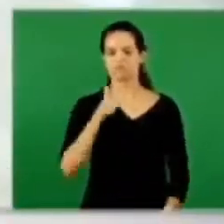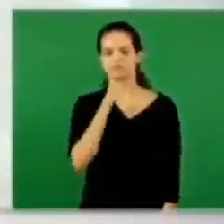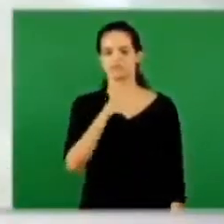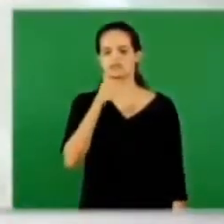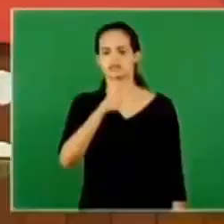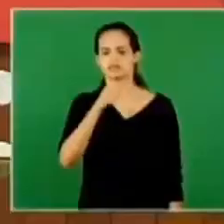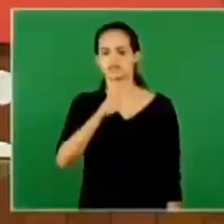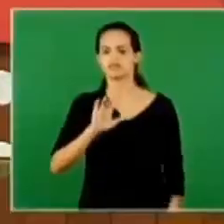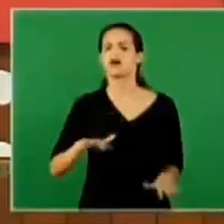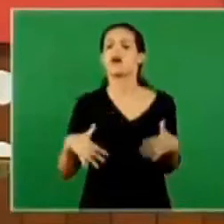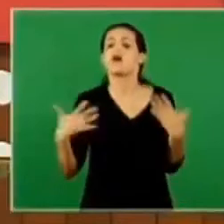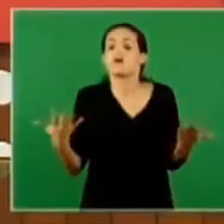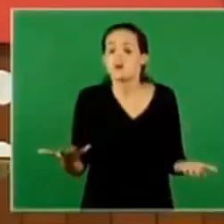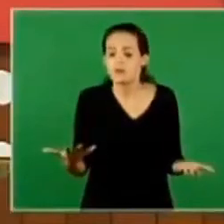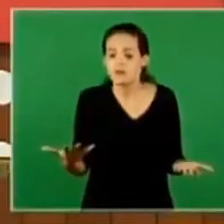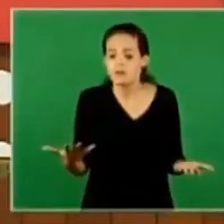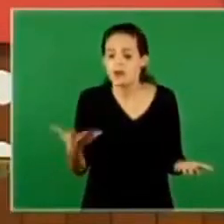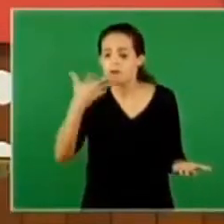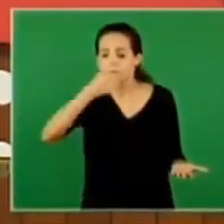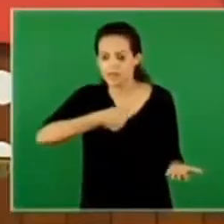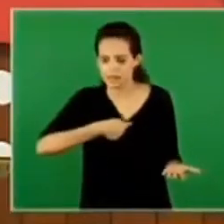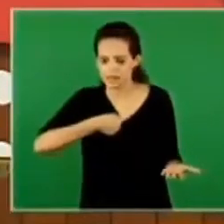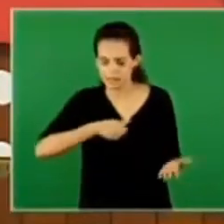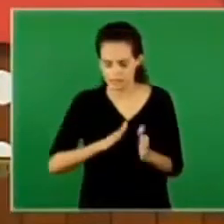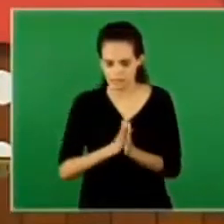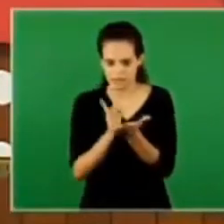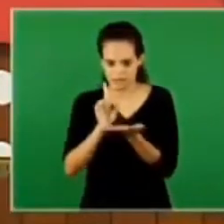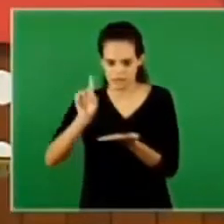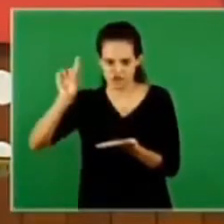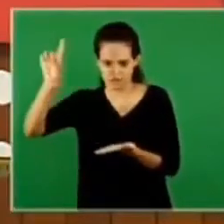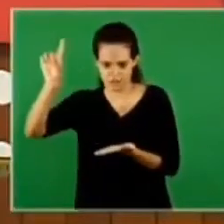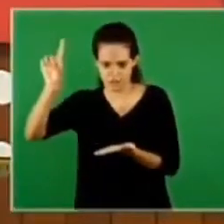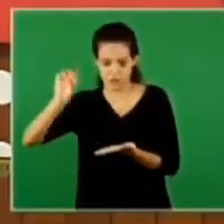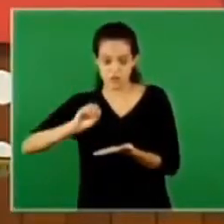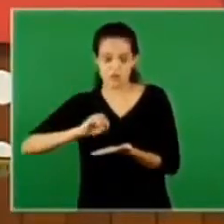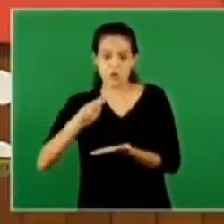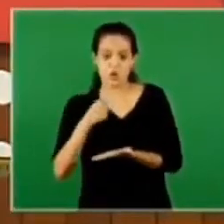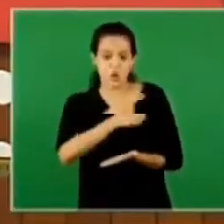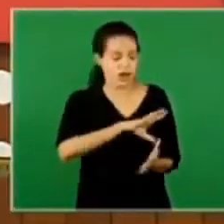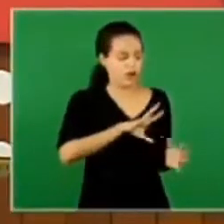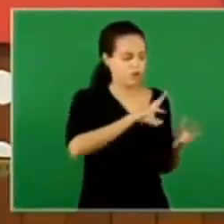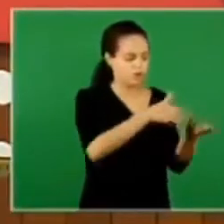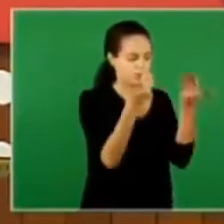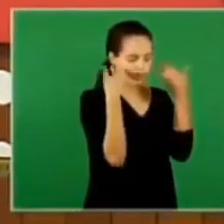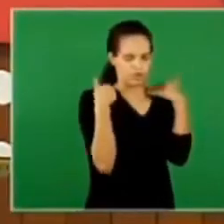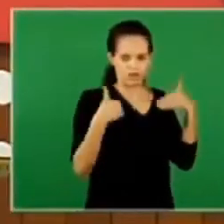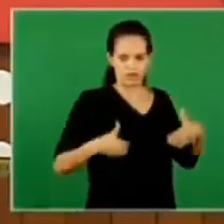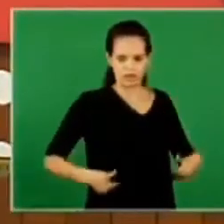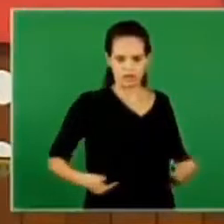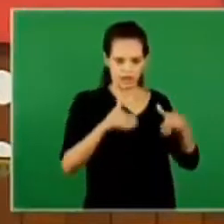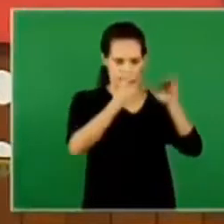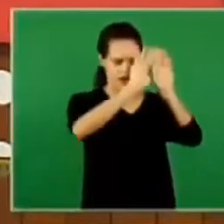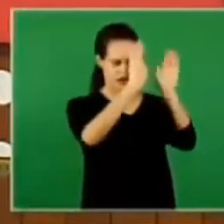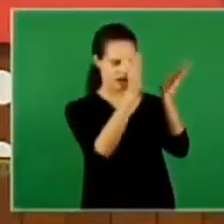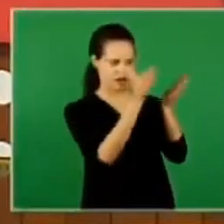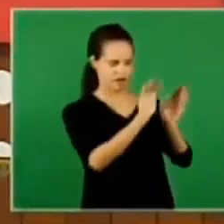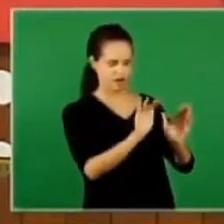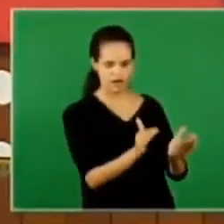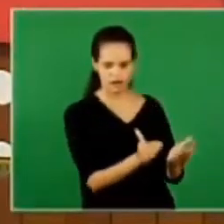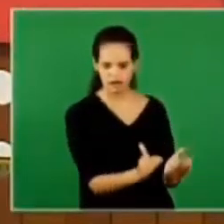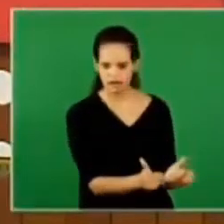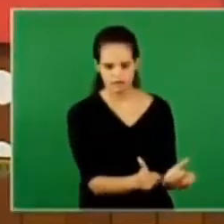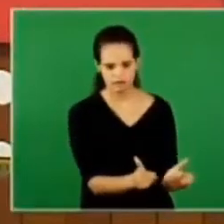of the lord what beauty is more most important for you is the biblical beauty or the beauty of the human body